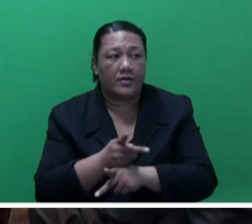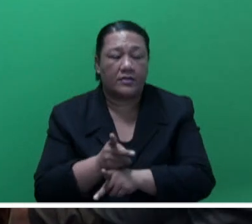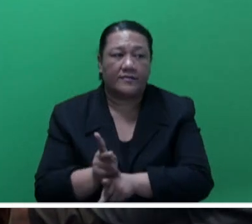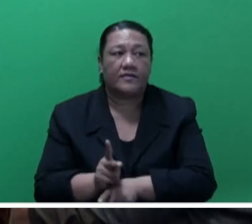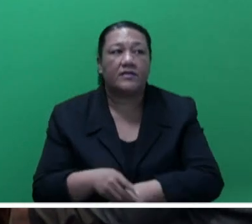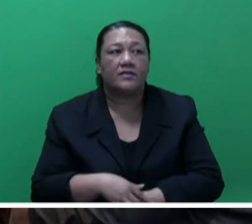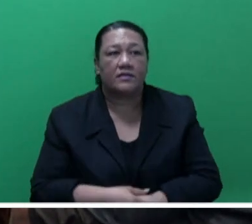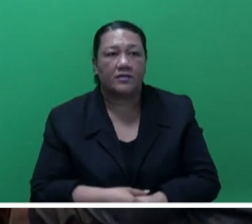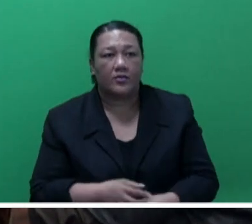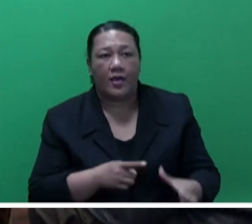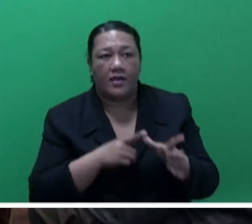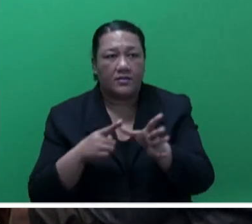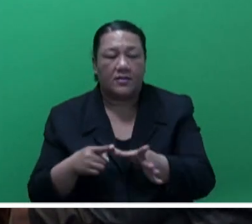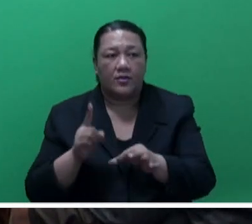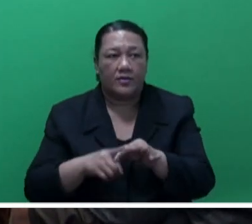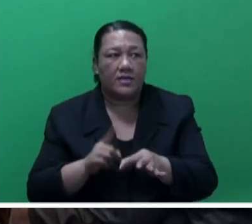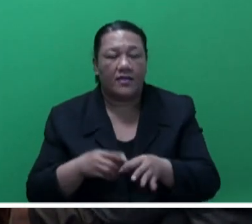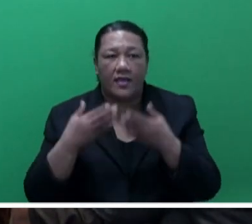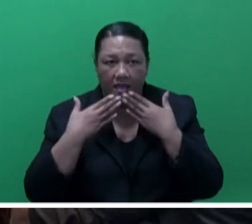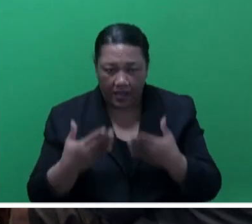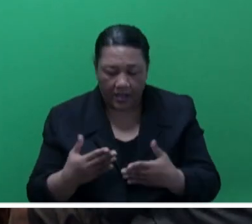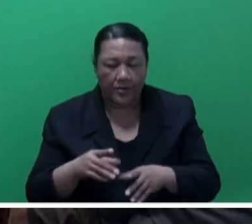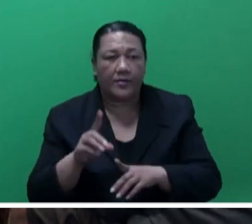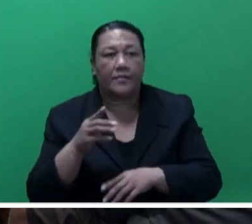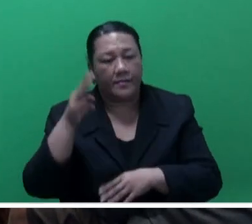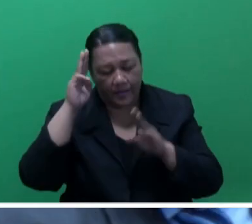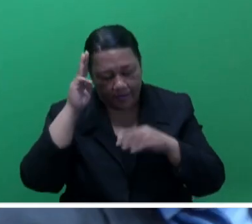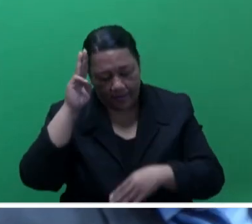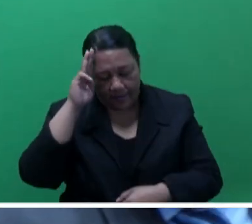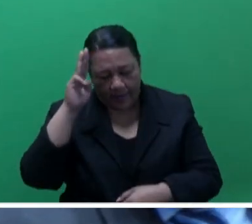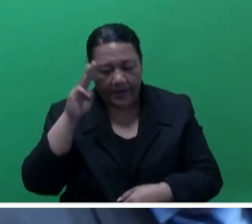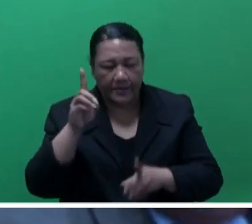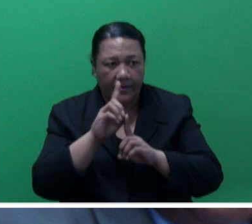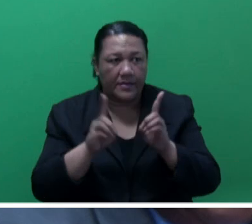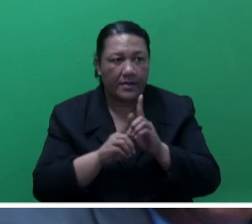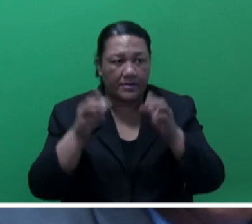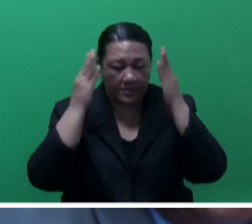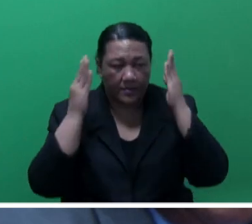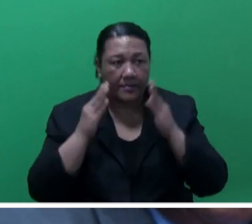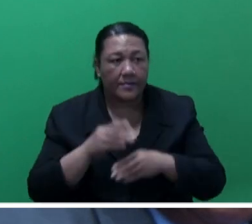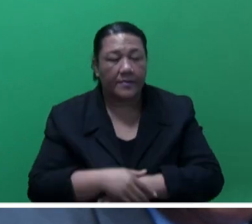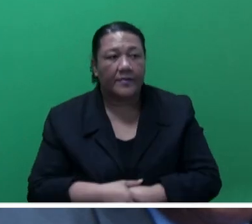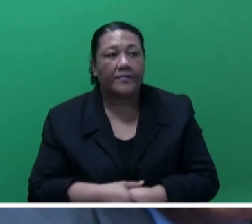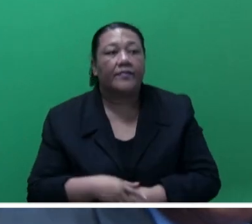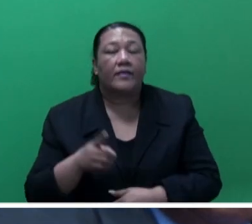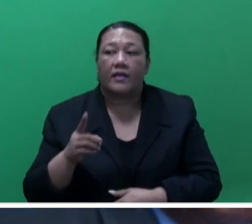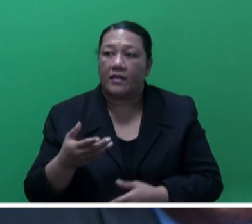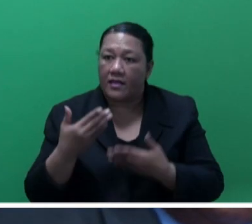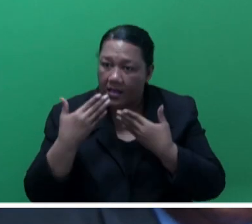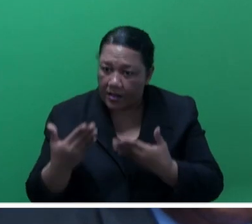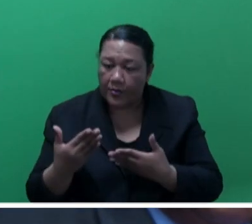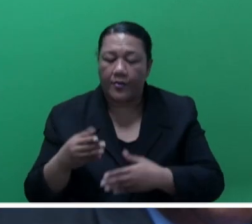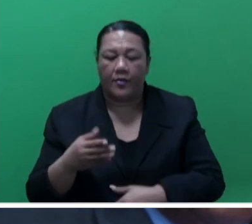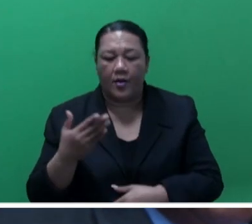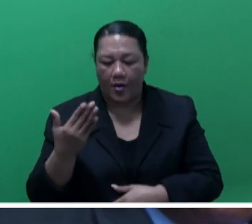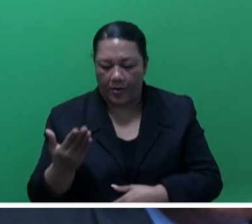Thank you, Madam Deputy Speaker, and I thank the Honourable Member for asking the question. Madam